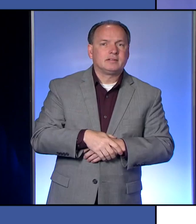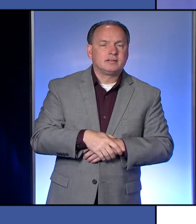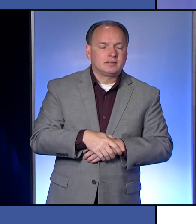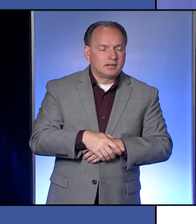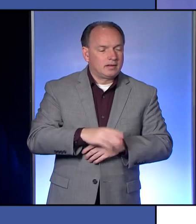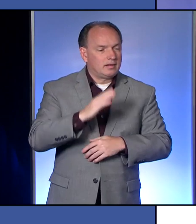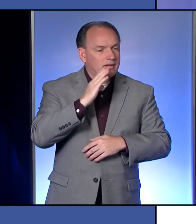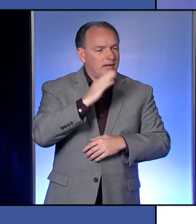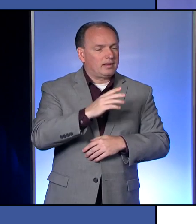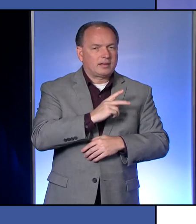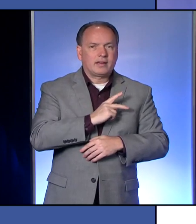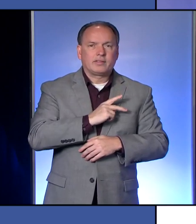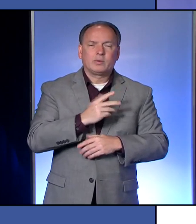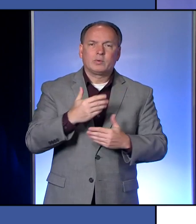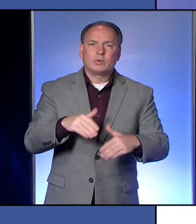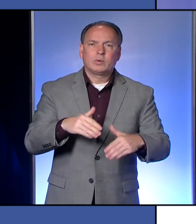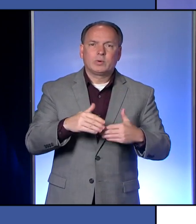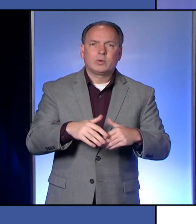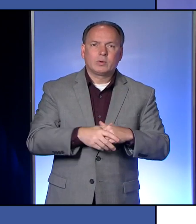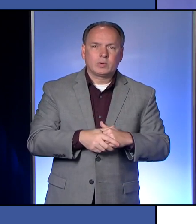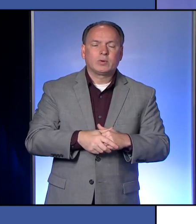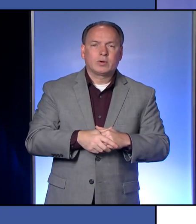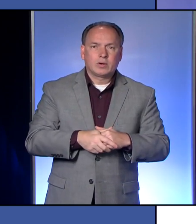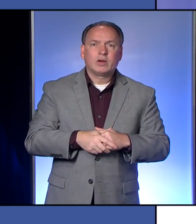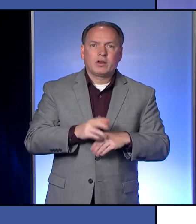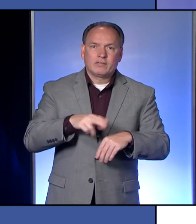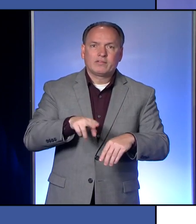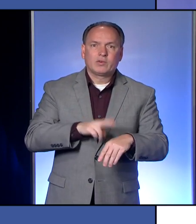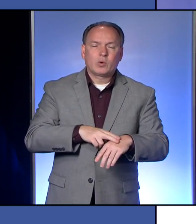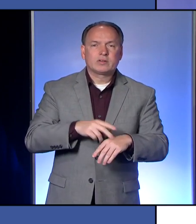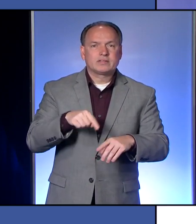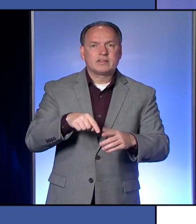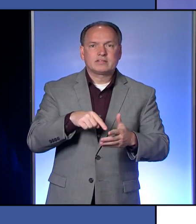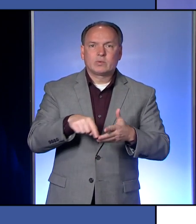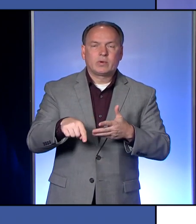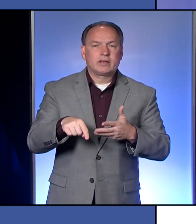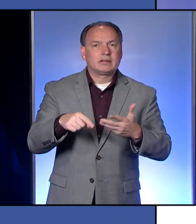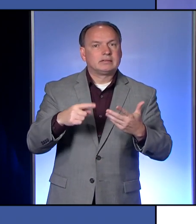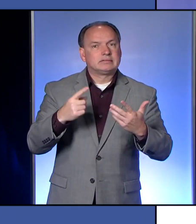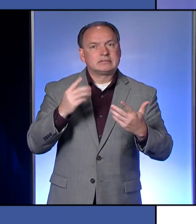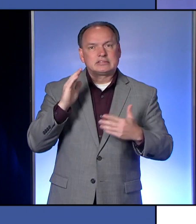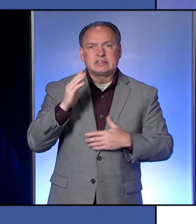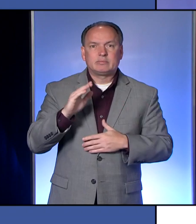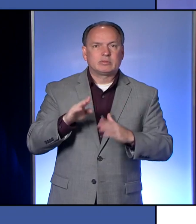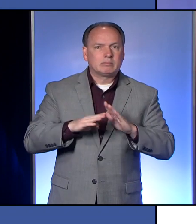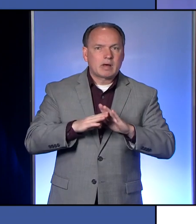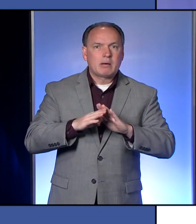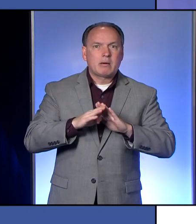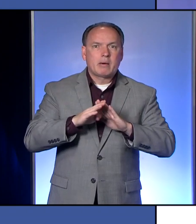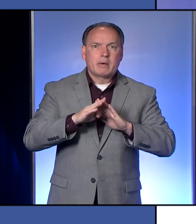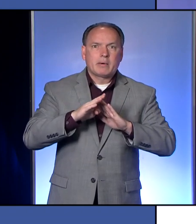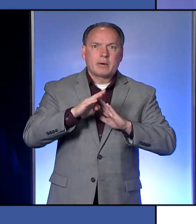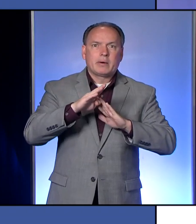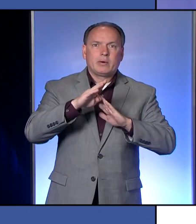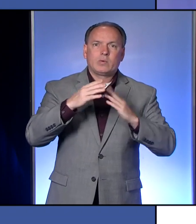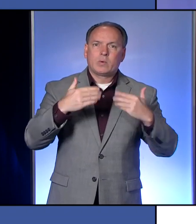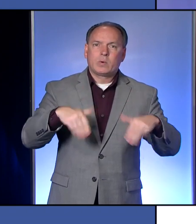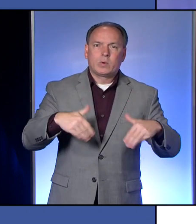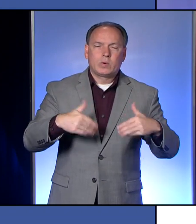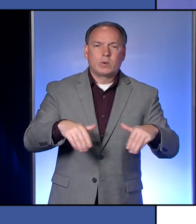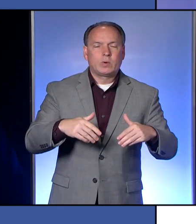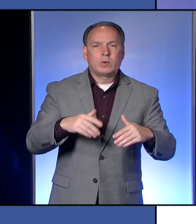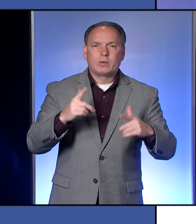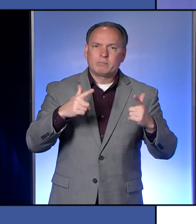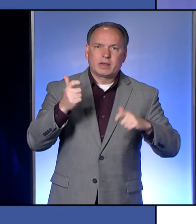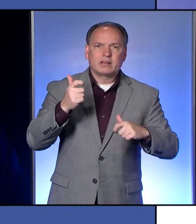Yes. Hi, Kathy Samir. So of course, this week, it seems like we've just kind of been on the up and up seeing the biggest